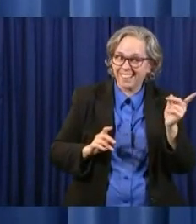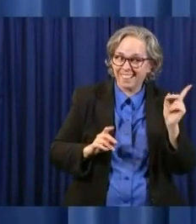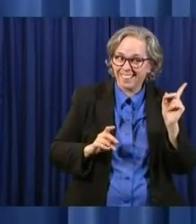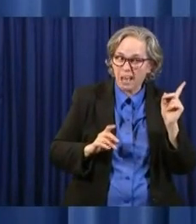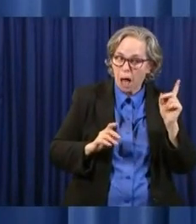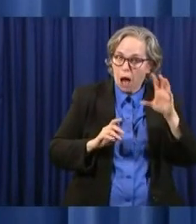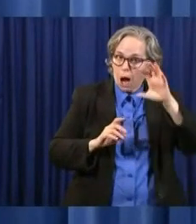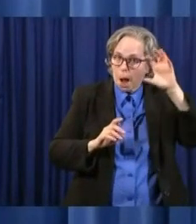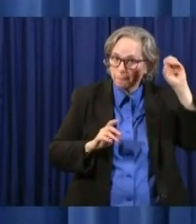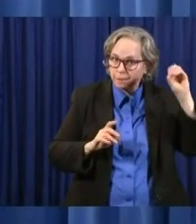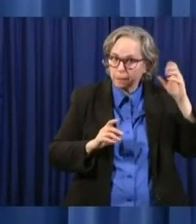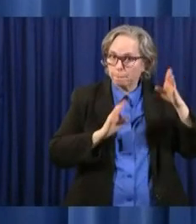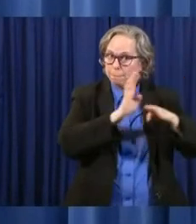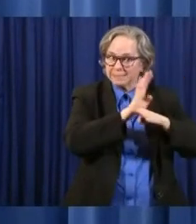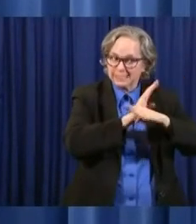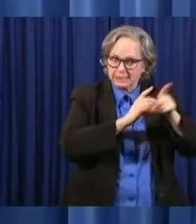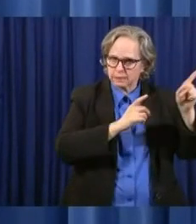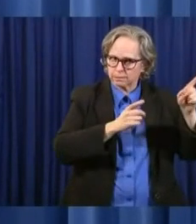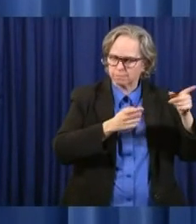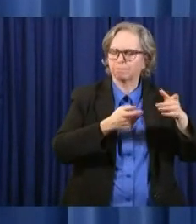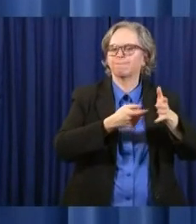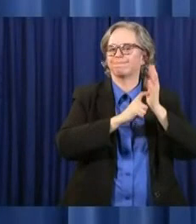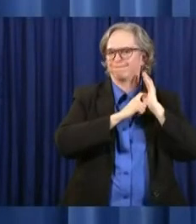companies wear that mask to protect each other.